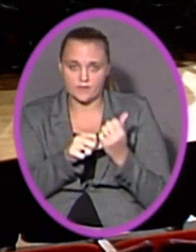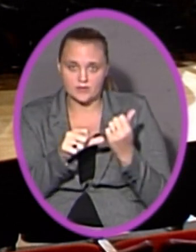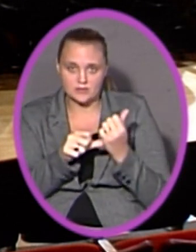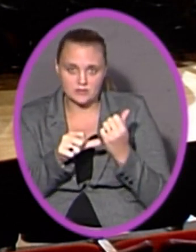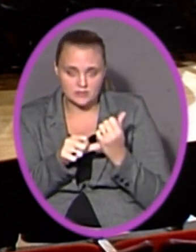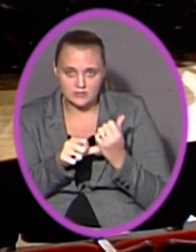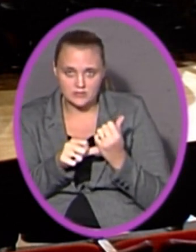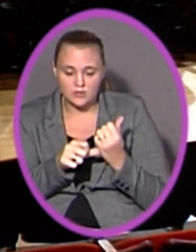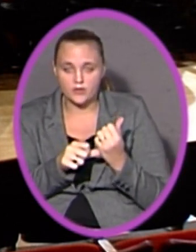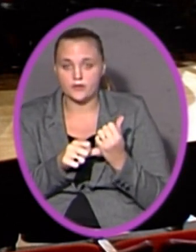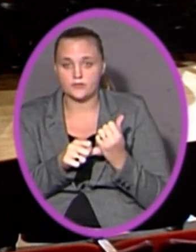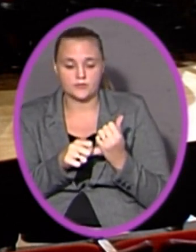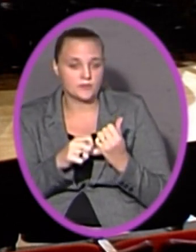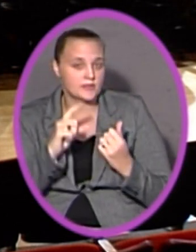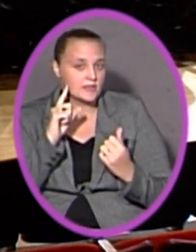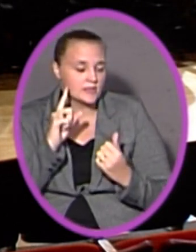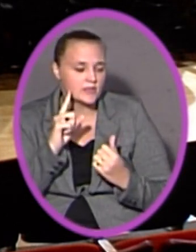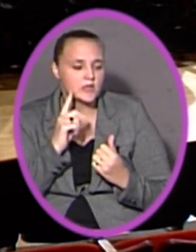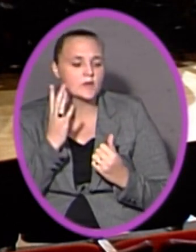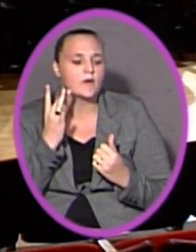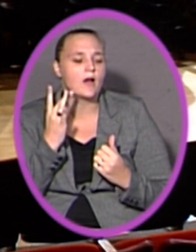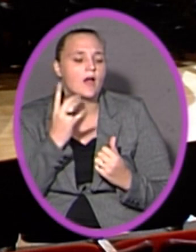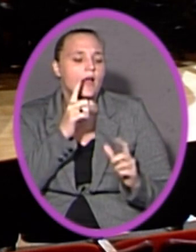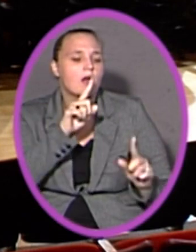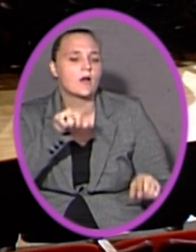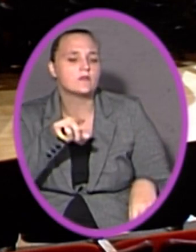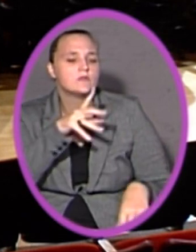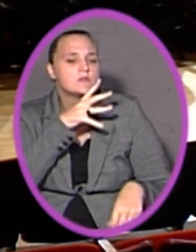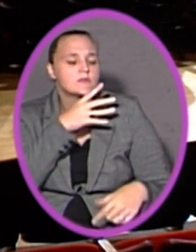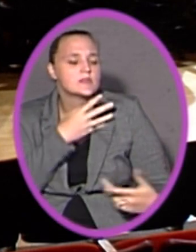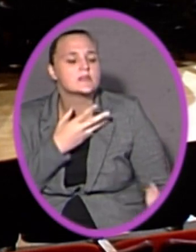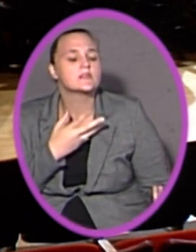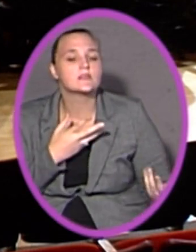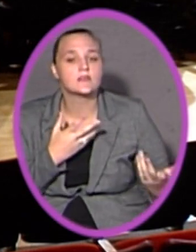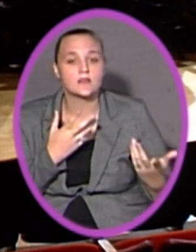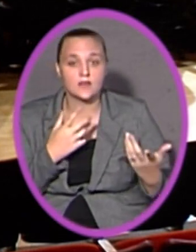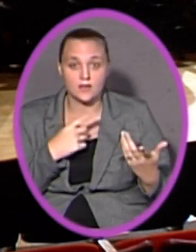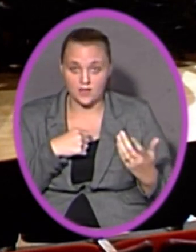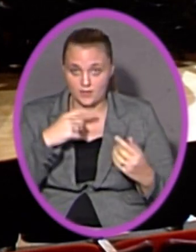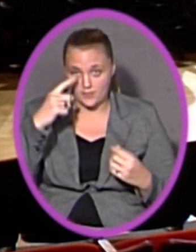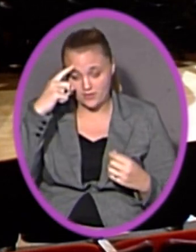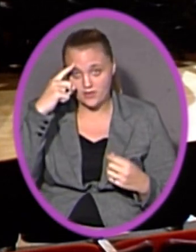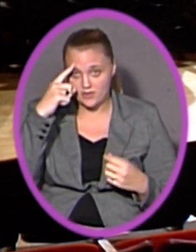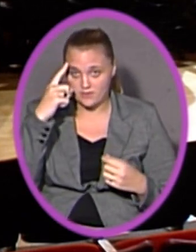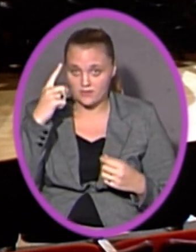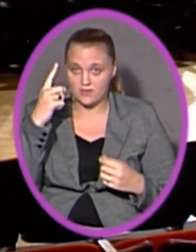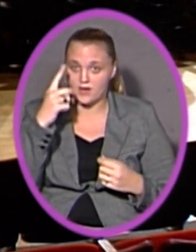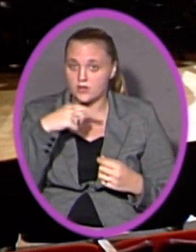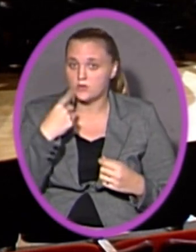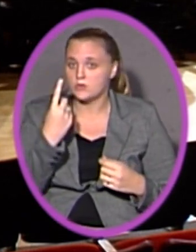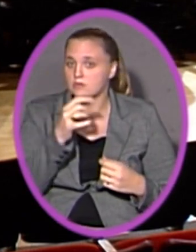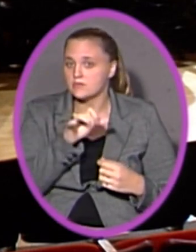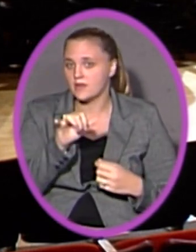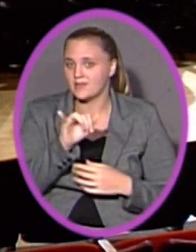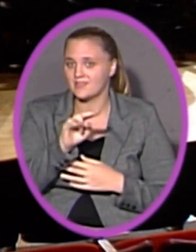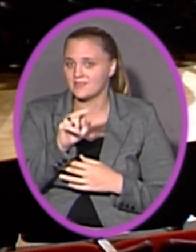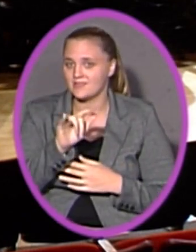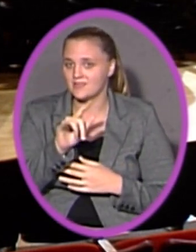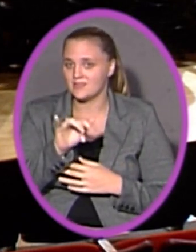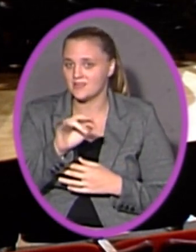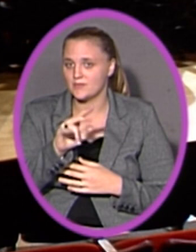to find out what it was that they were going to speak. I do believe that it looks a lot like intimidation.